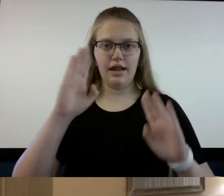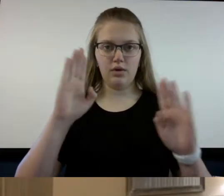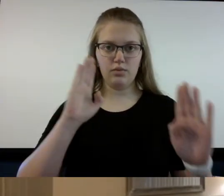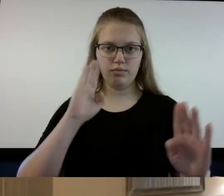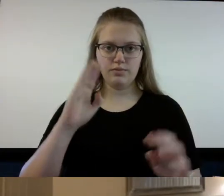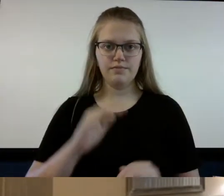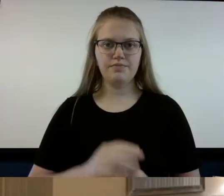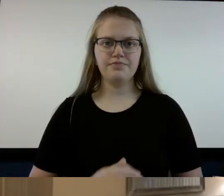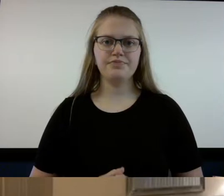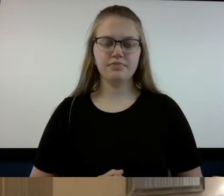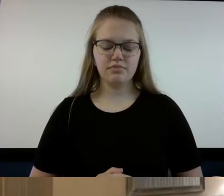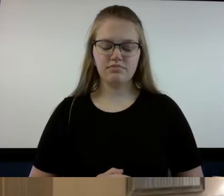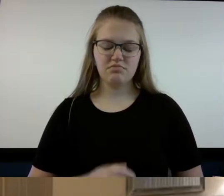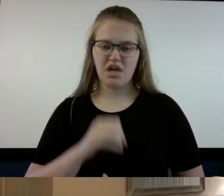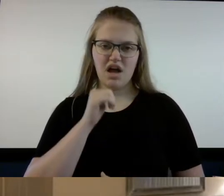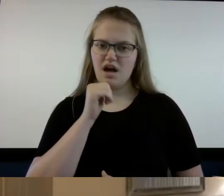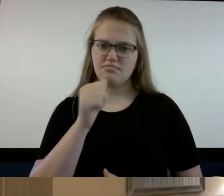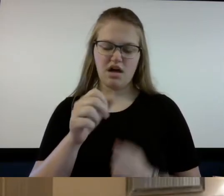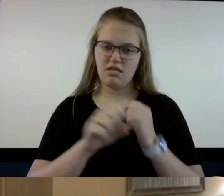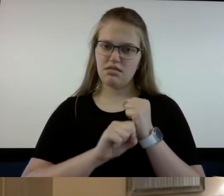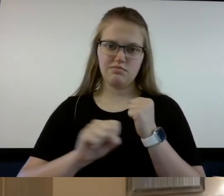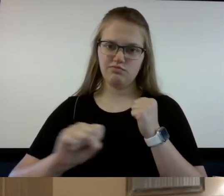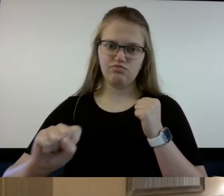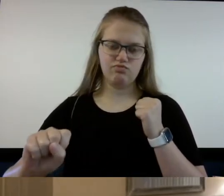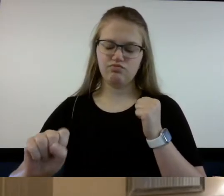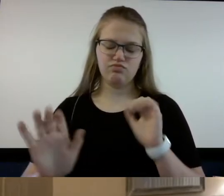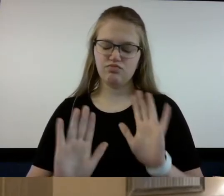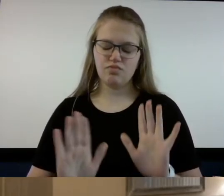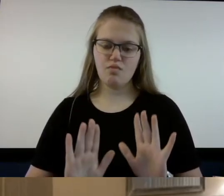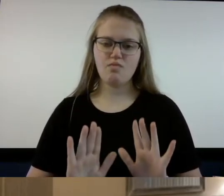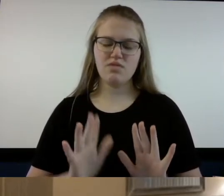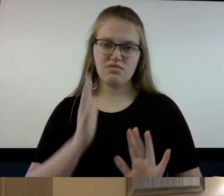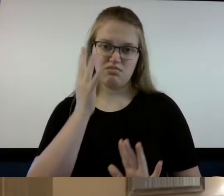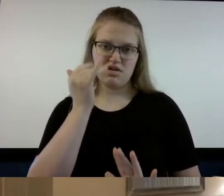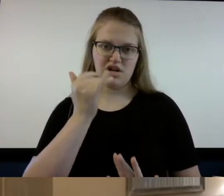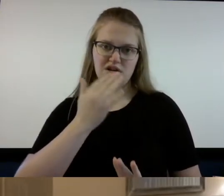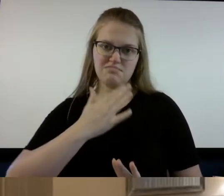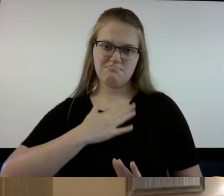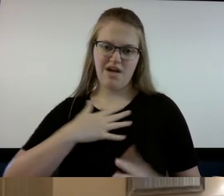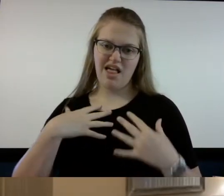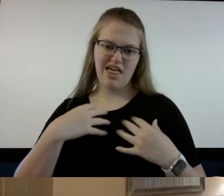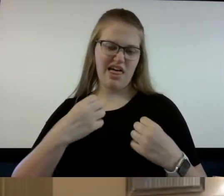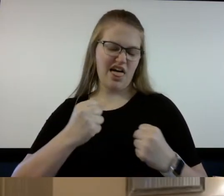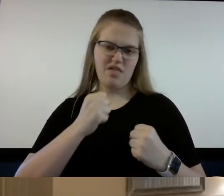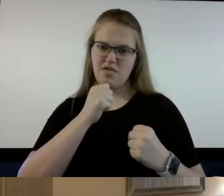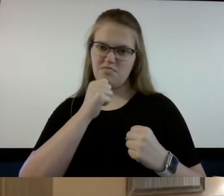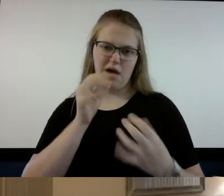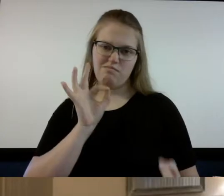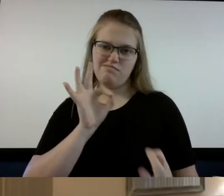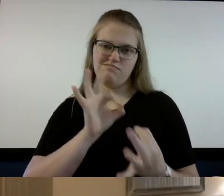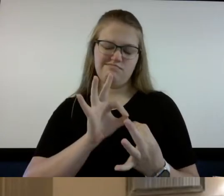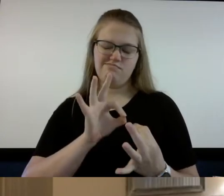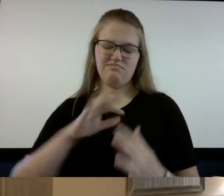hello I won't be staying on here very long because my health is still not